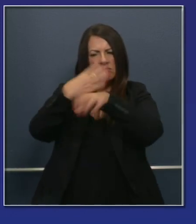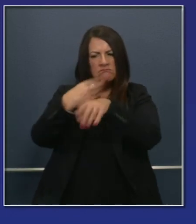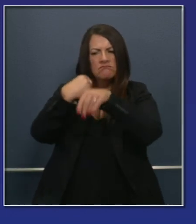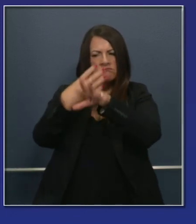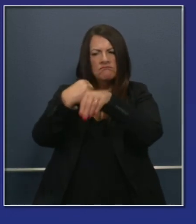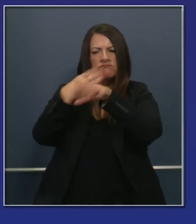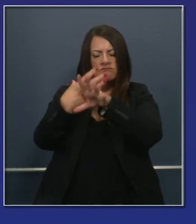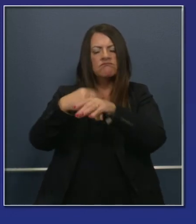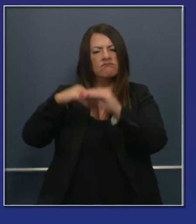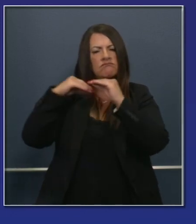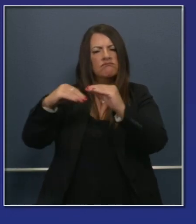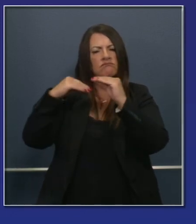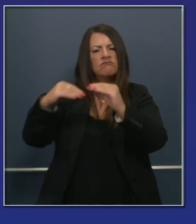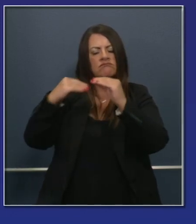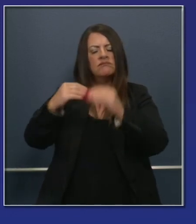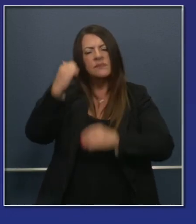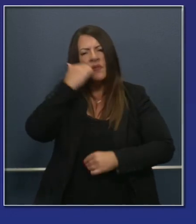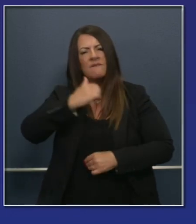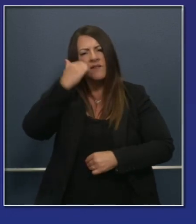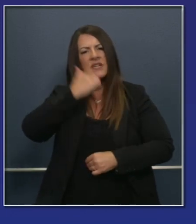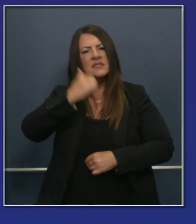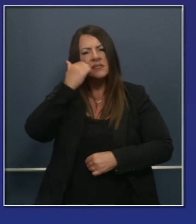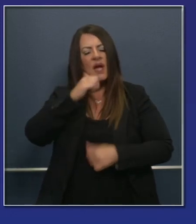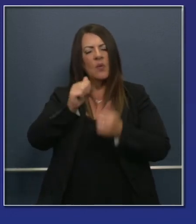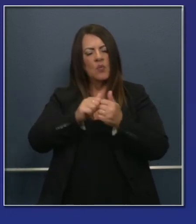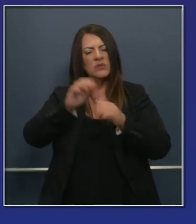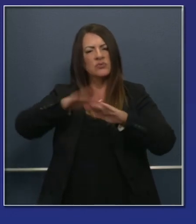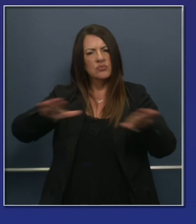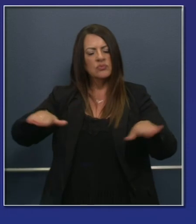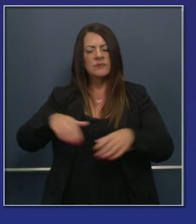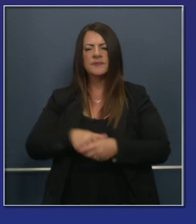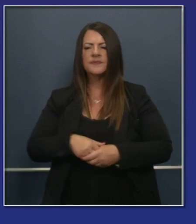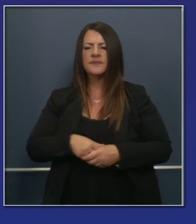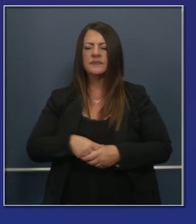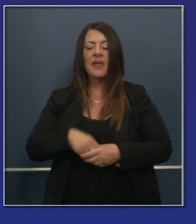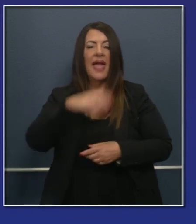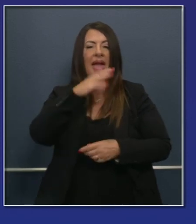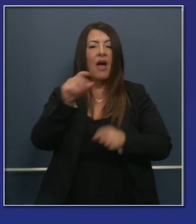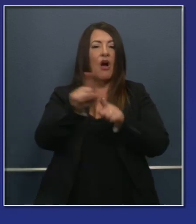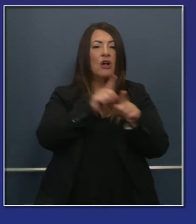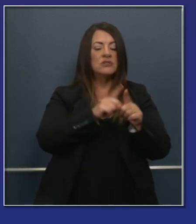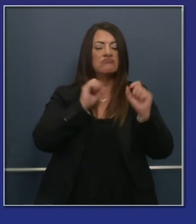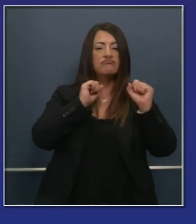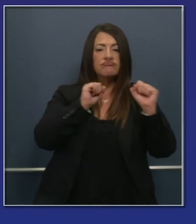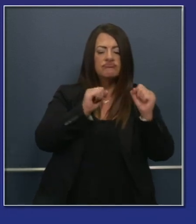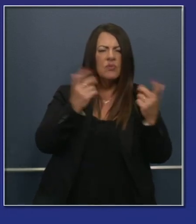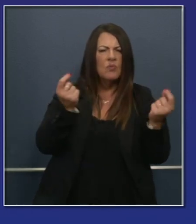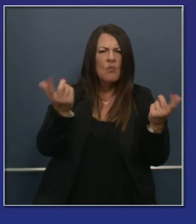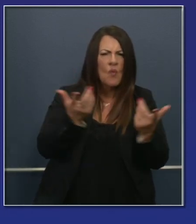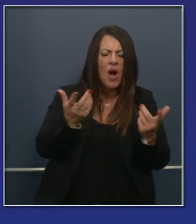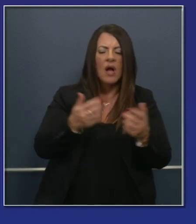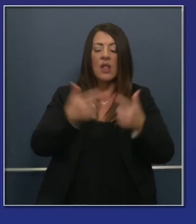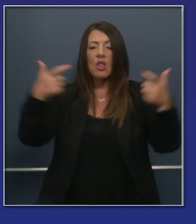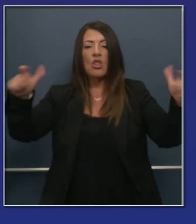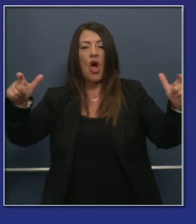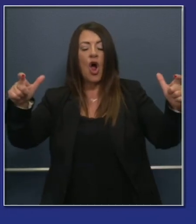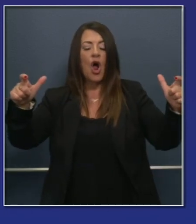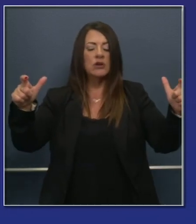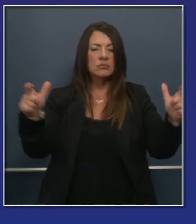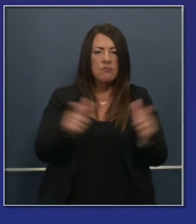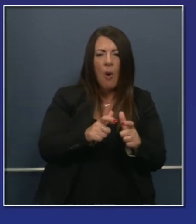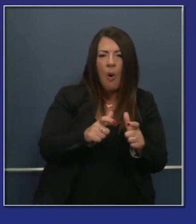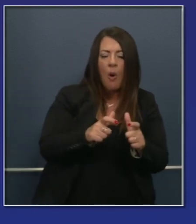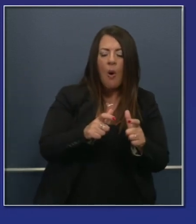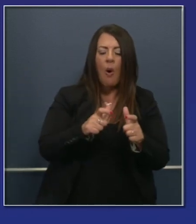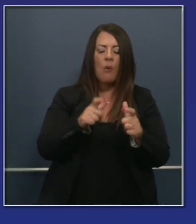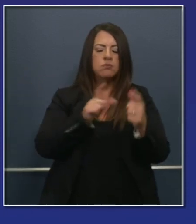covering the core instructional areas, plus PE and the arts in large and small groups and in one-to-one settings